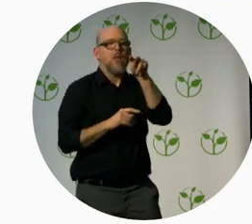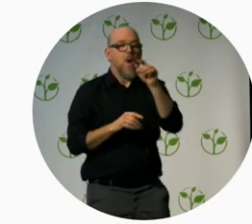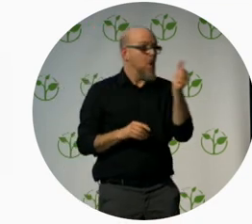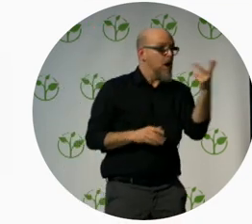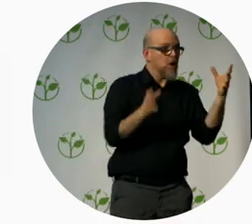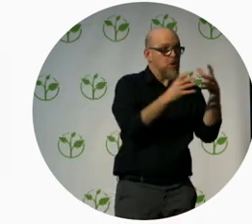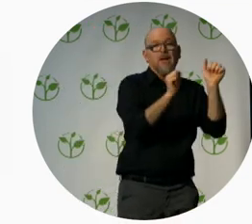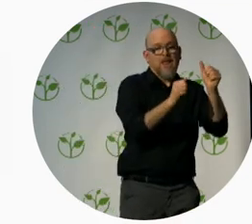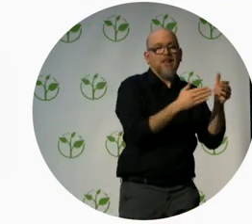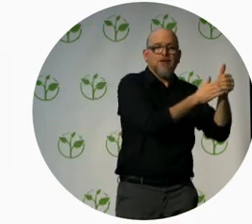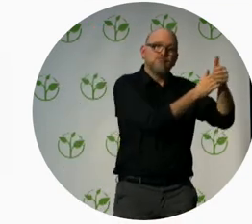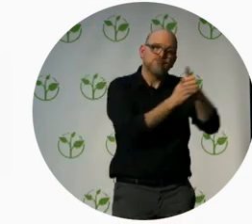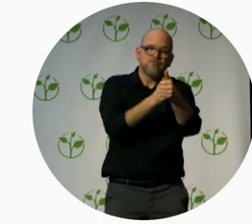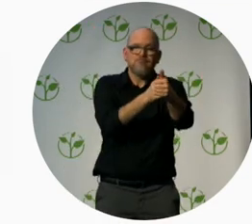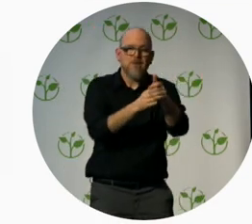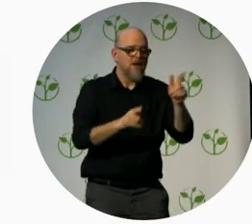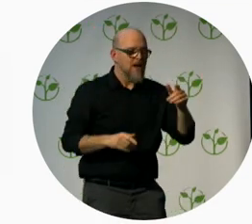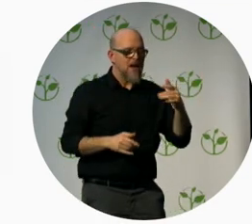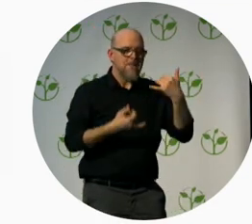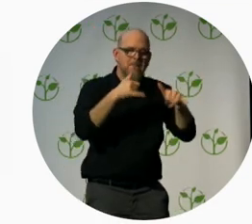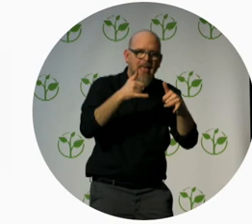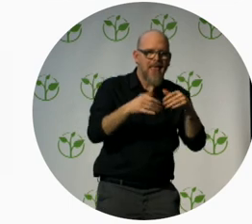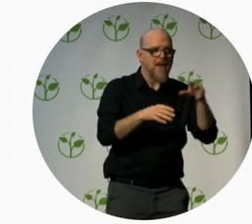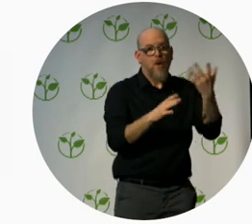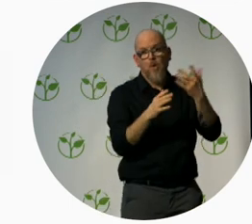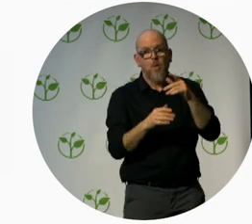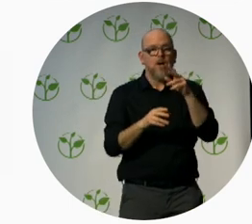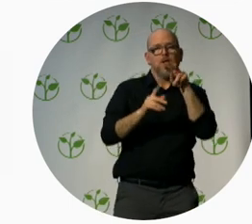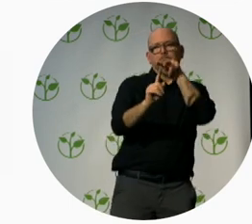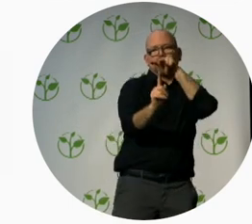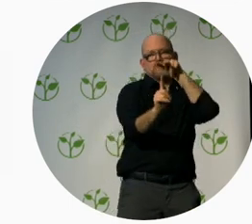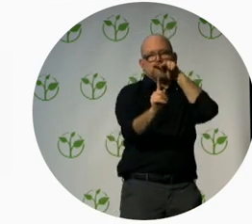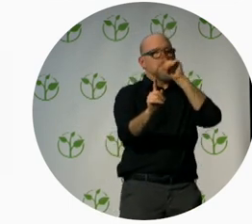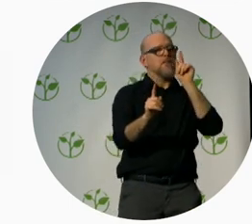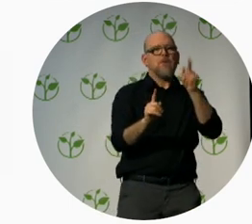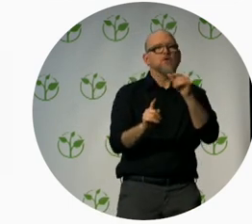hear me talking on the speaker and inviting groups for specific